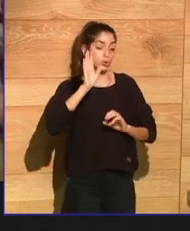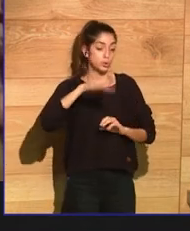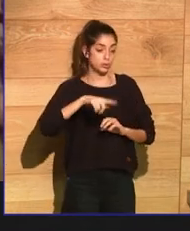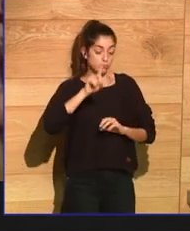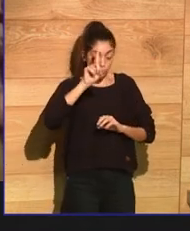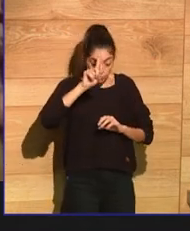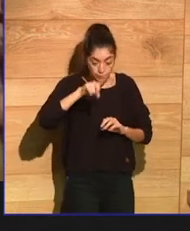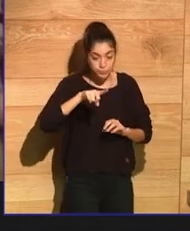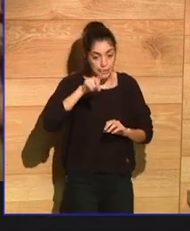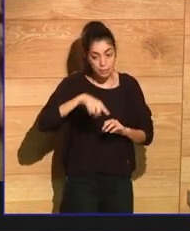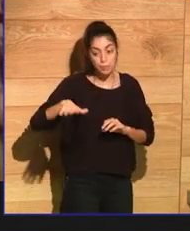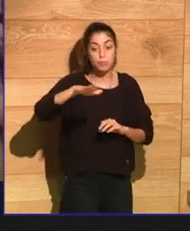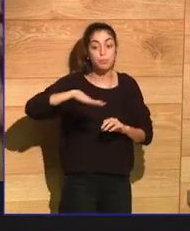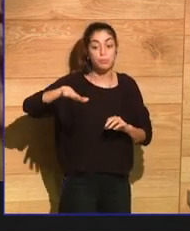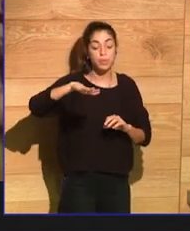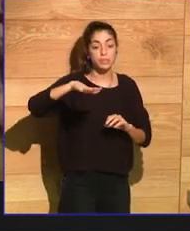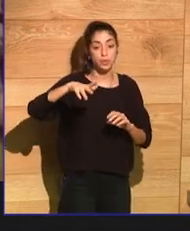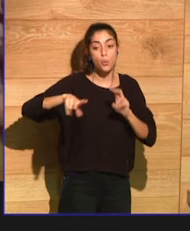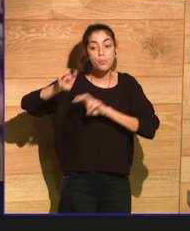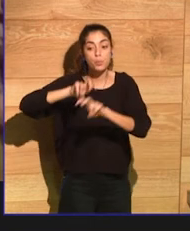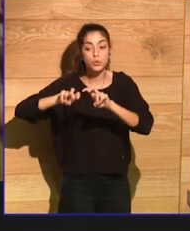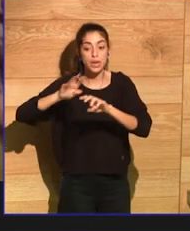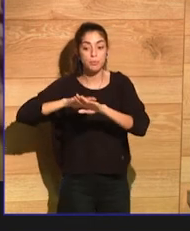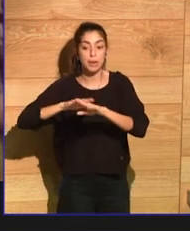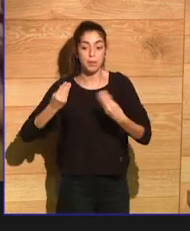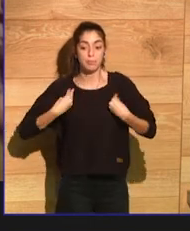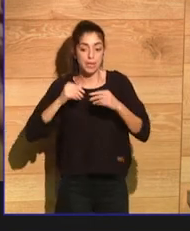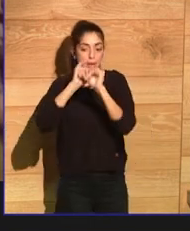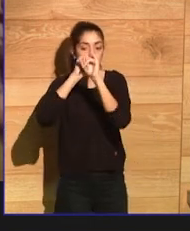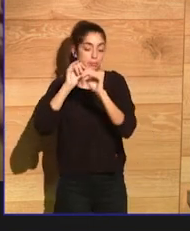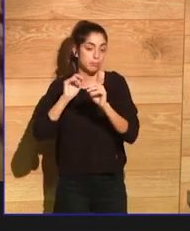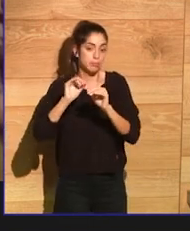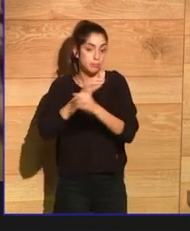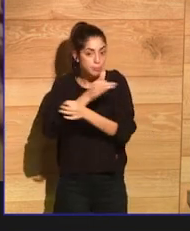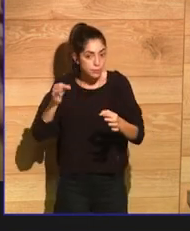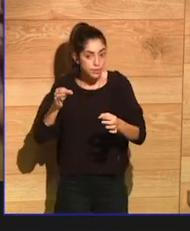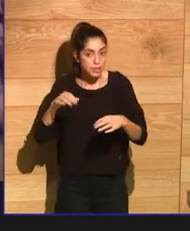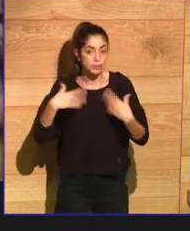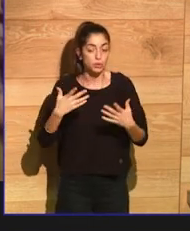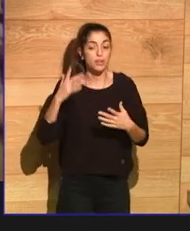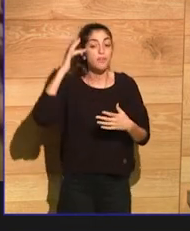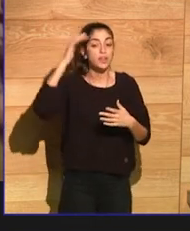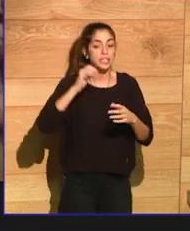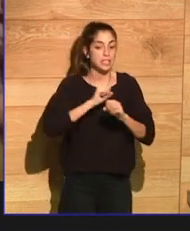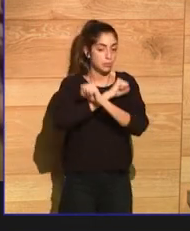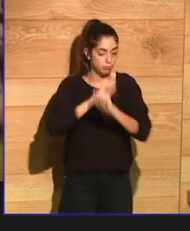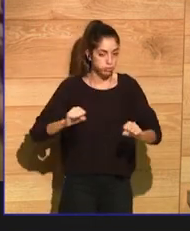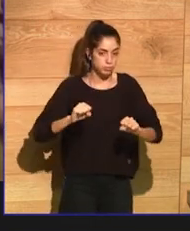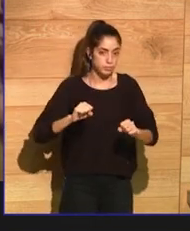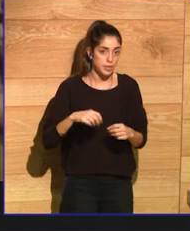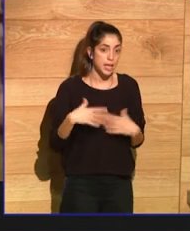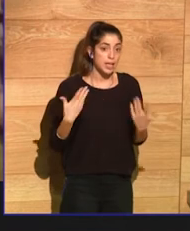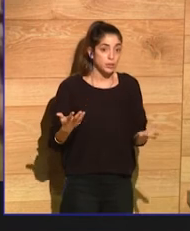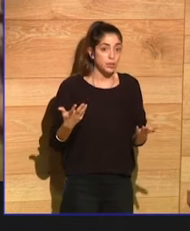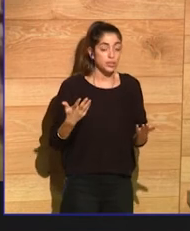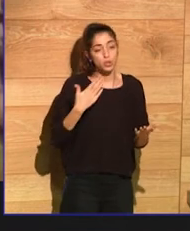where it begins to break down, which people sometimes call romantic fatalism, where people have a goal, they achieve the